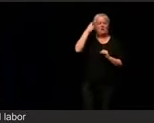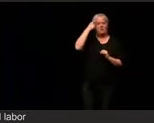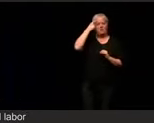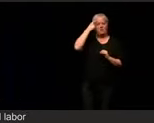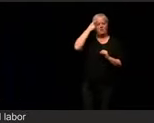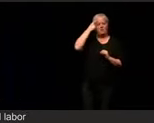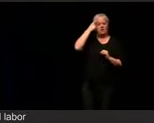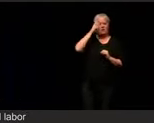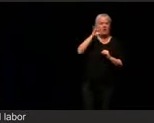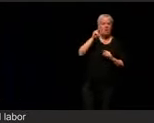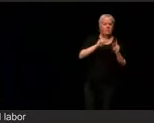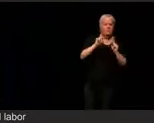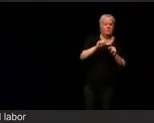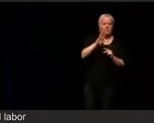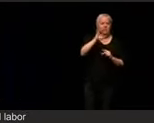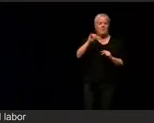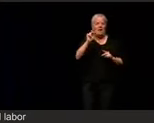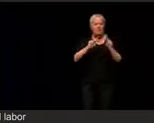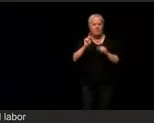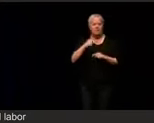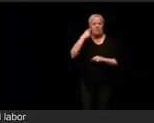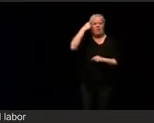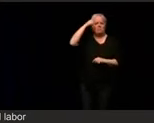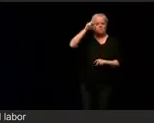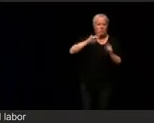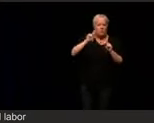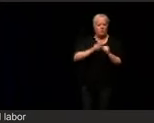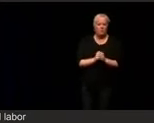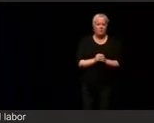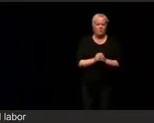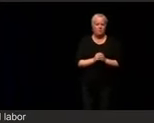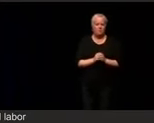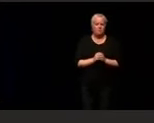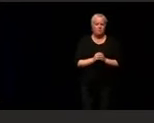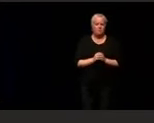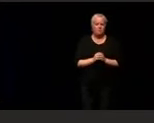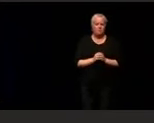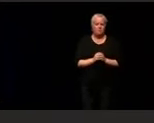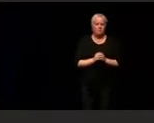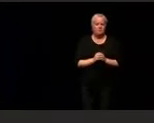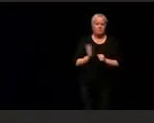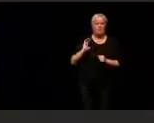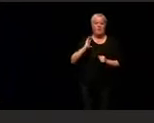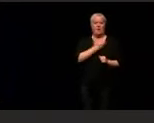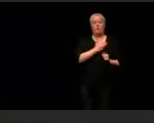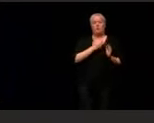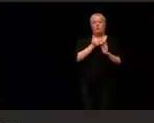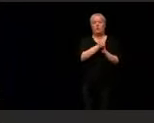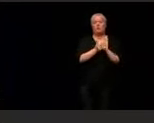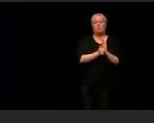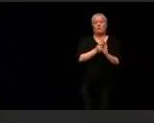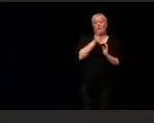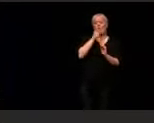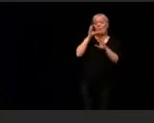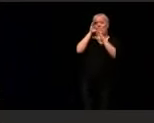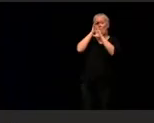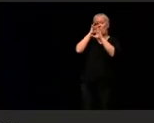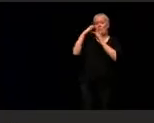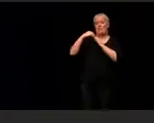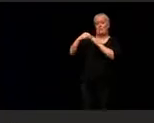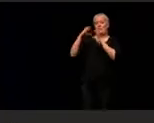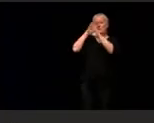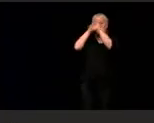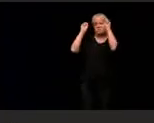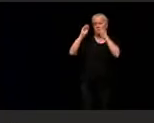the people. And as it relates to our for the people agenda, led by President Biden and Governor